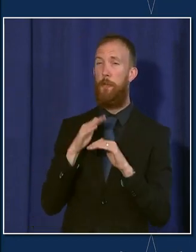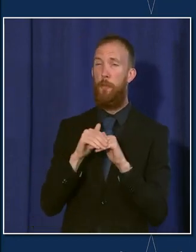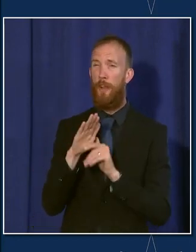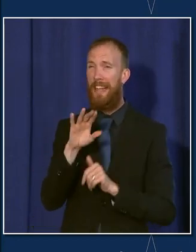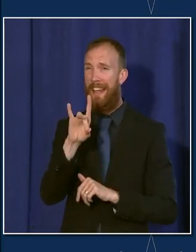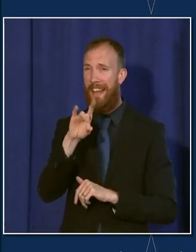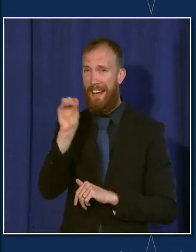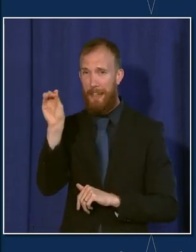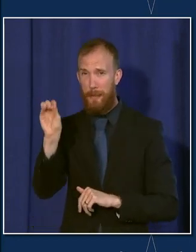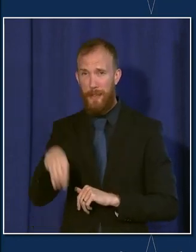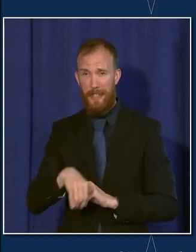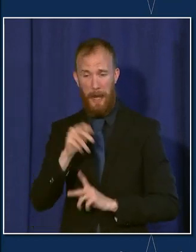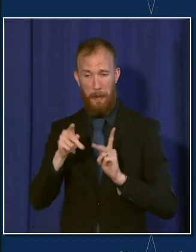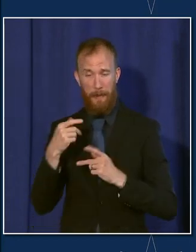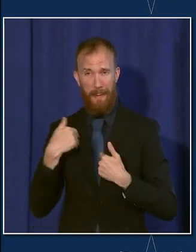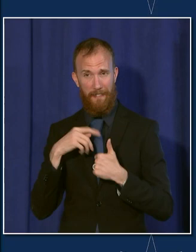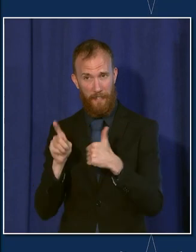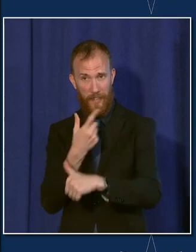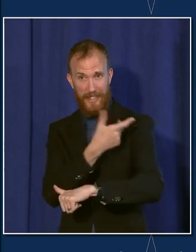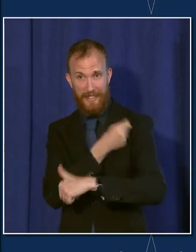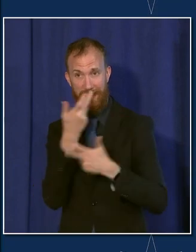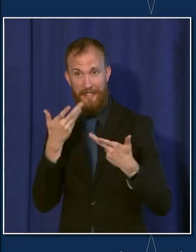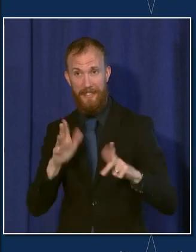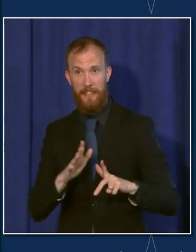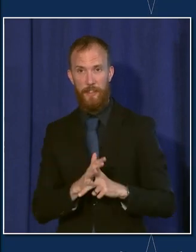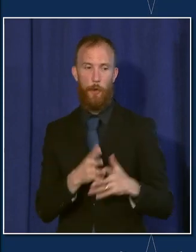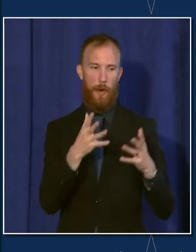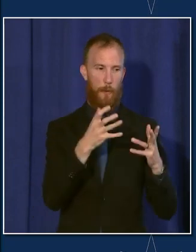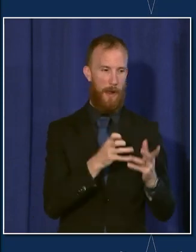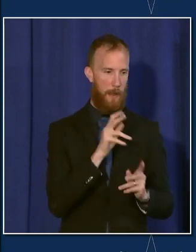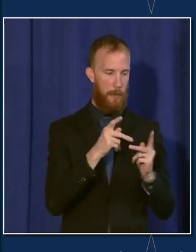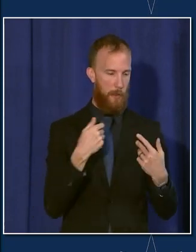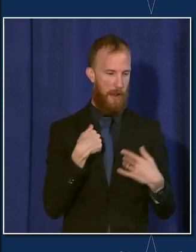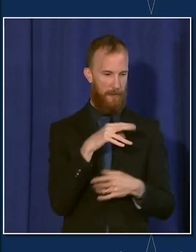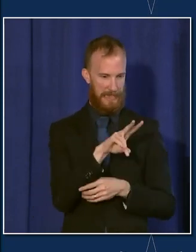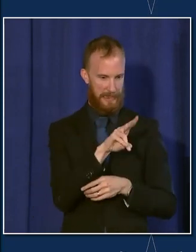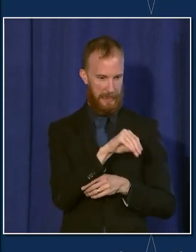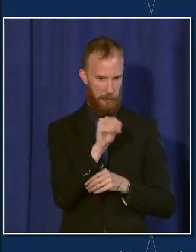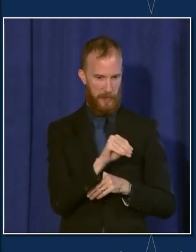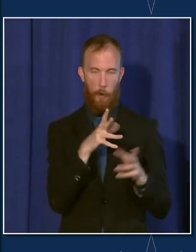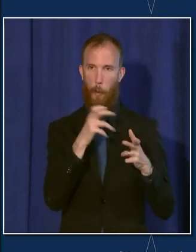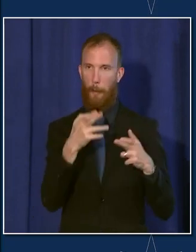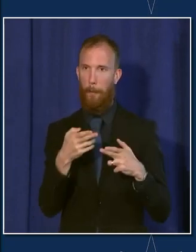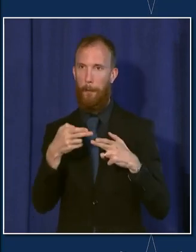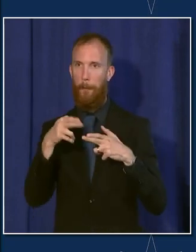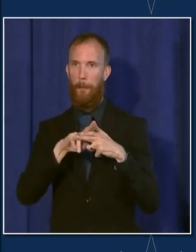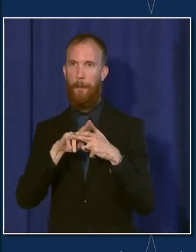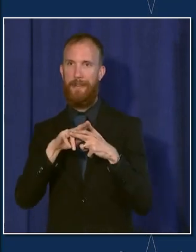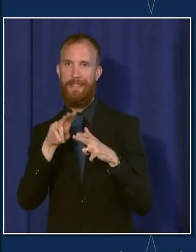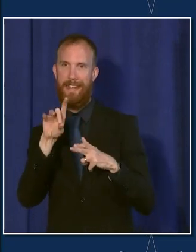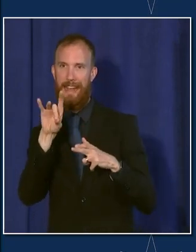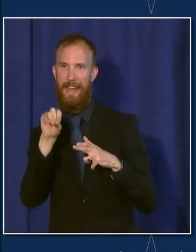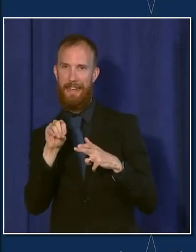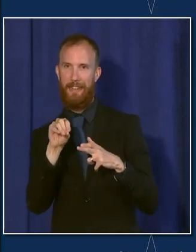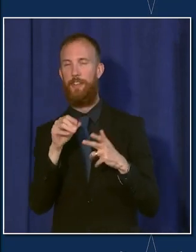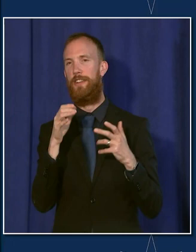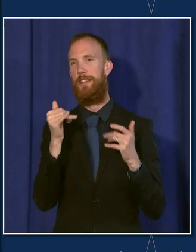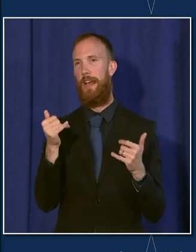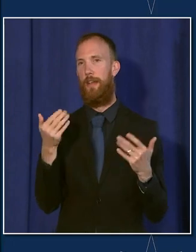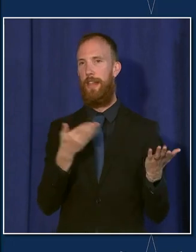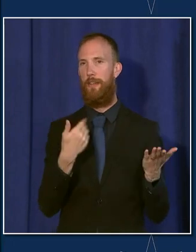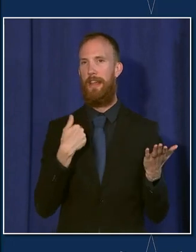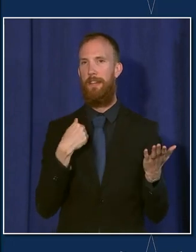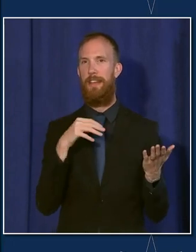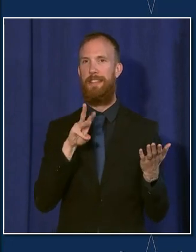first dose vaccine coverage. We'd love everybody who's at 70 to at least get to 80. And new this week there is 60613. That's